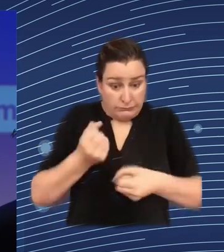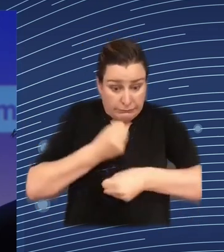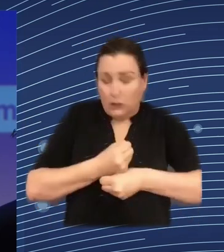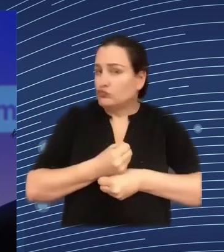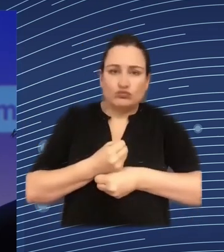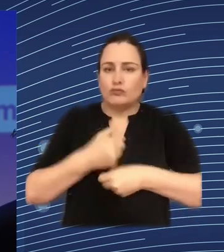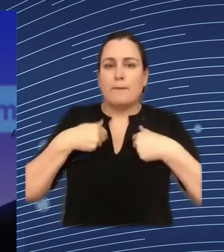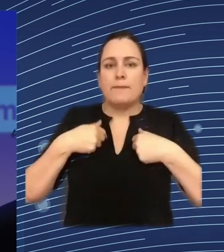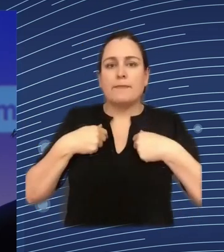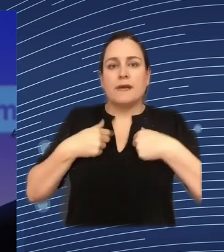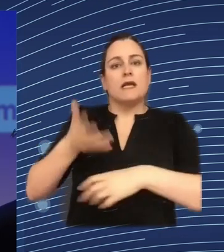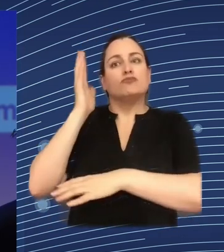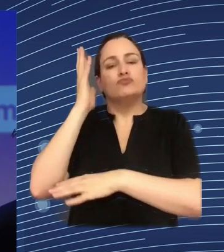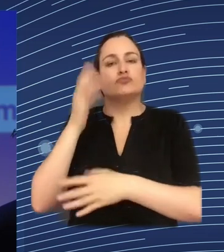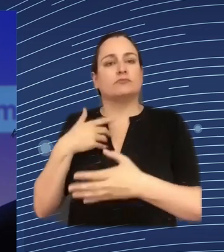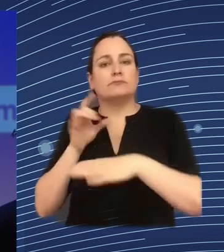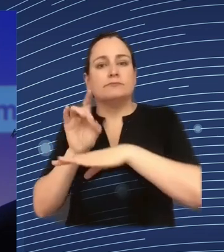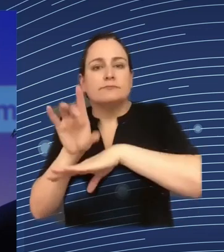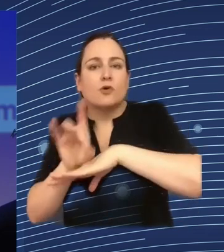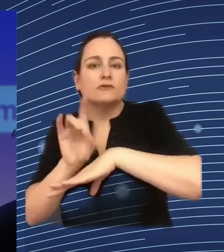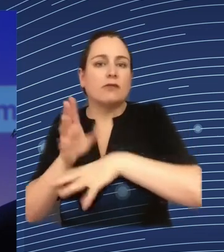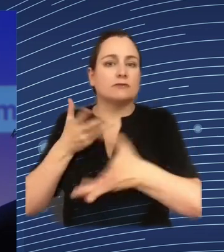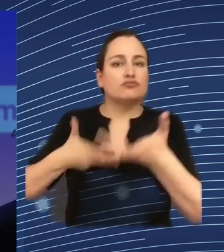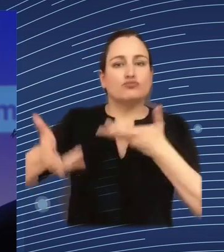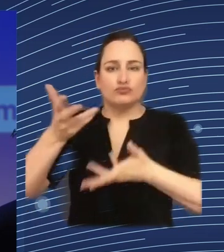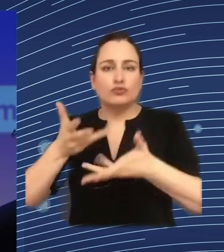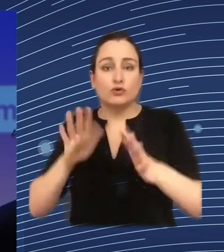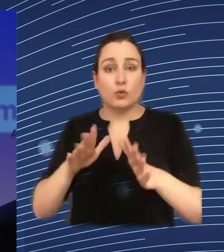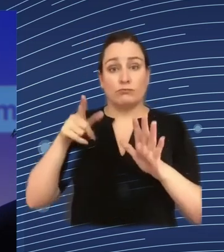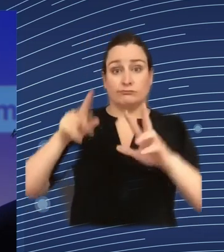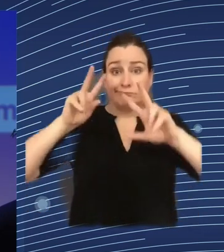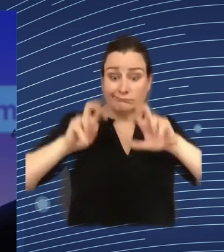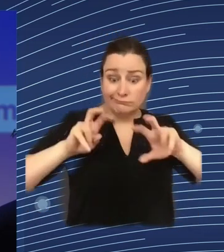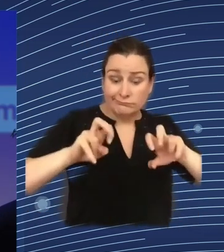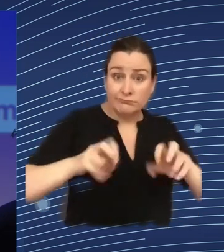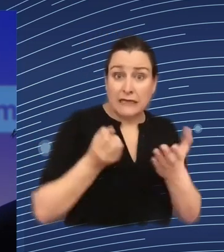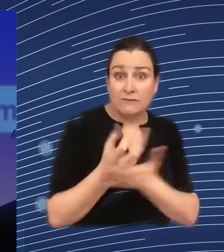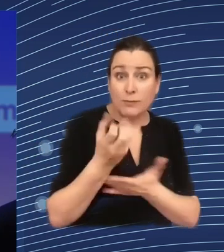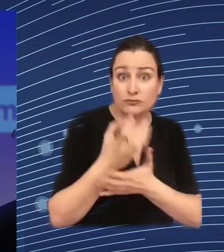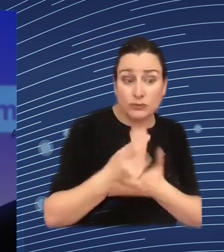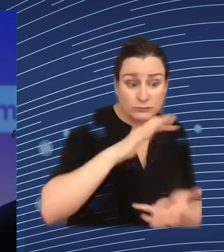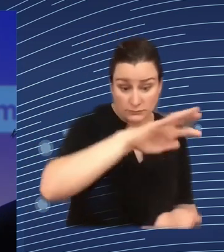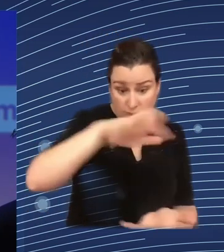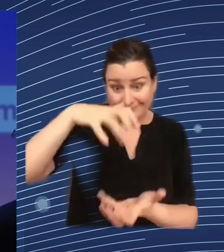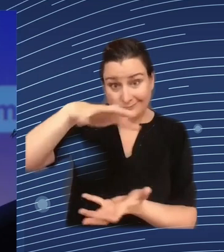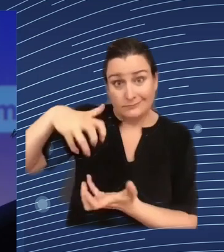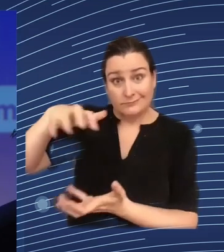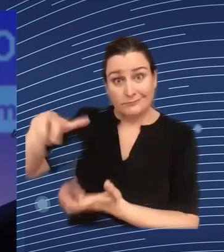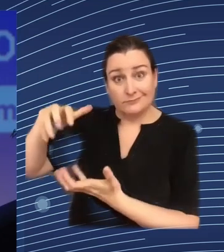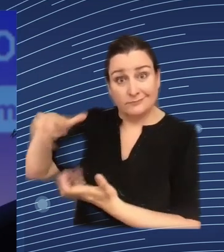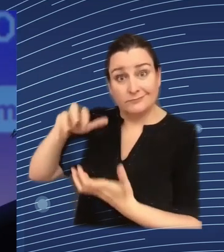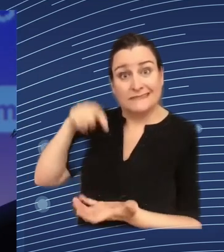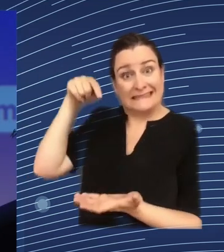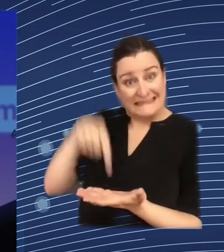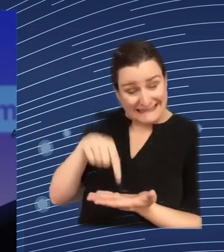work for example looking for information is gonna be it is very easy now so you